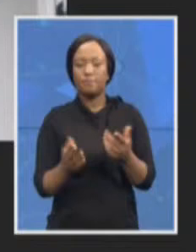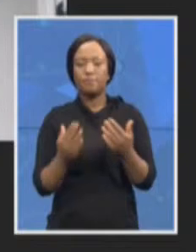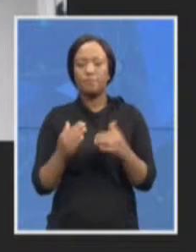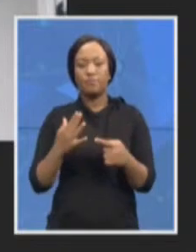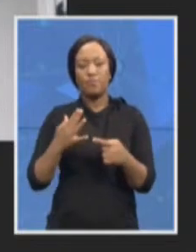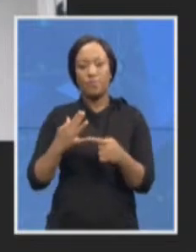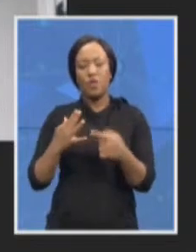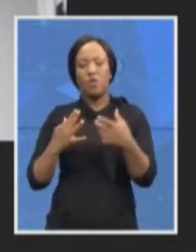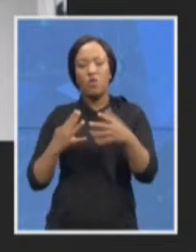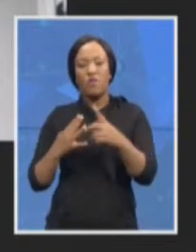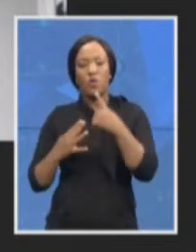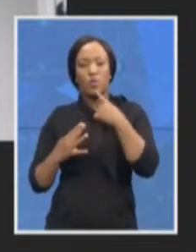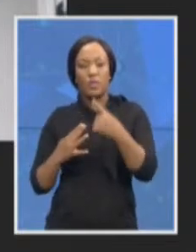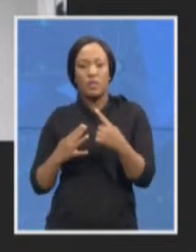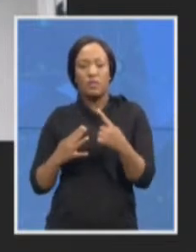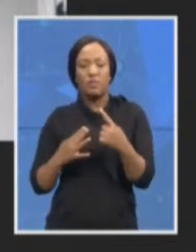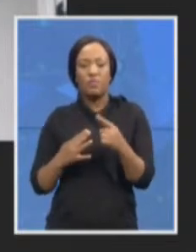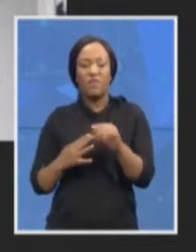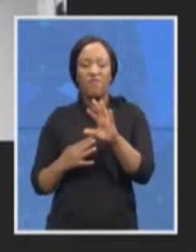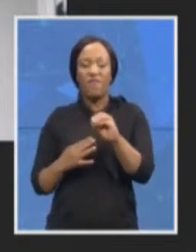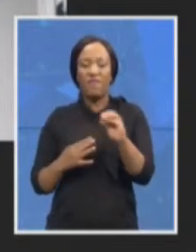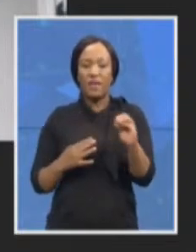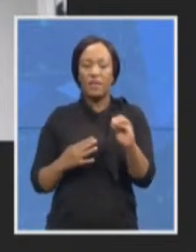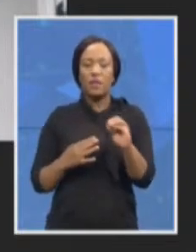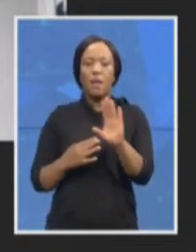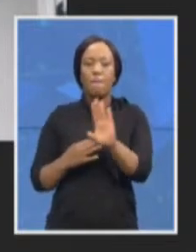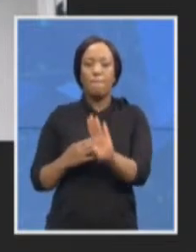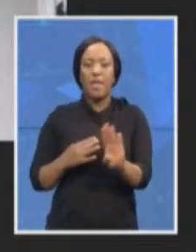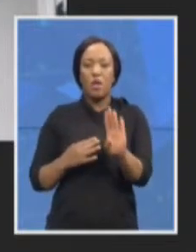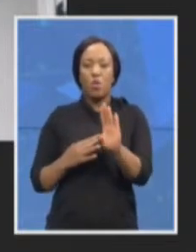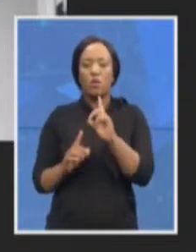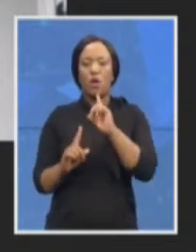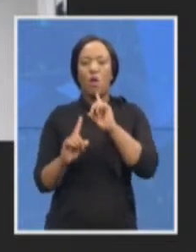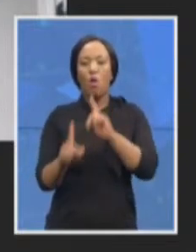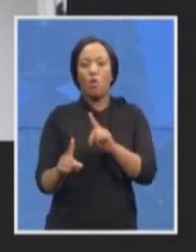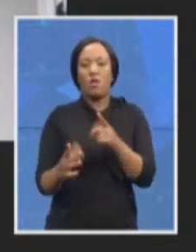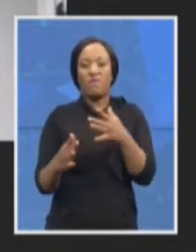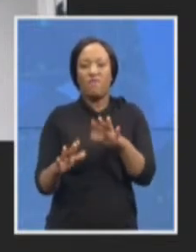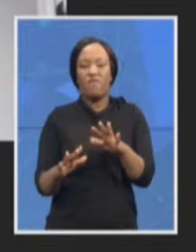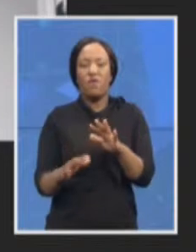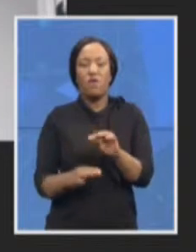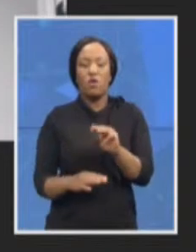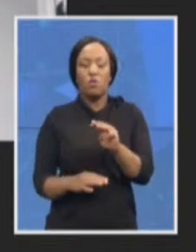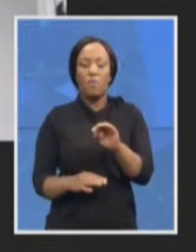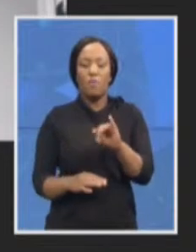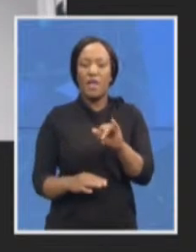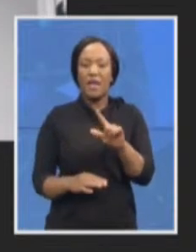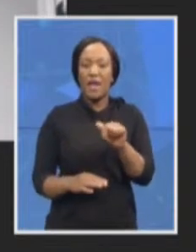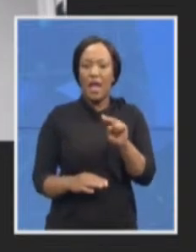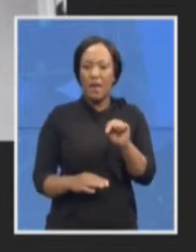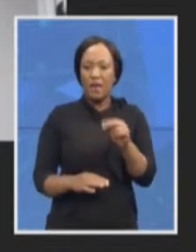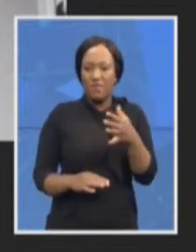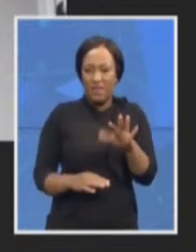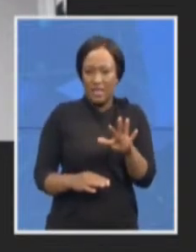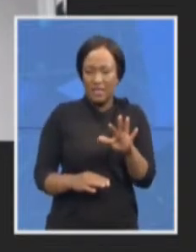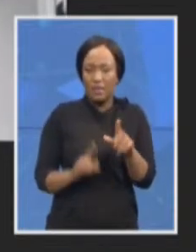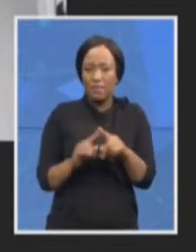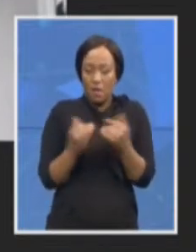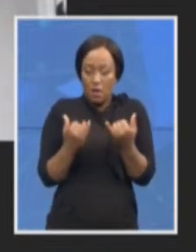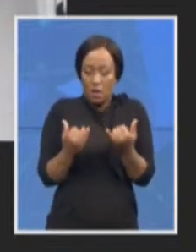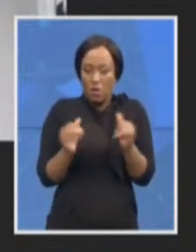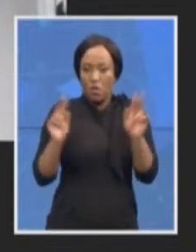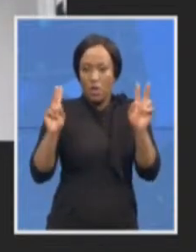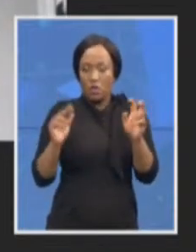billion rand order in relation to Nulane but the current matter as far as I know in the free state concerns a